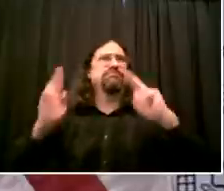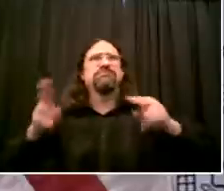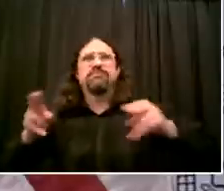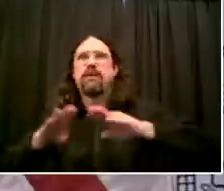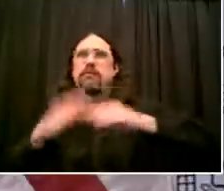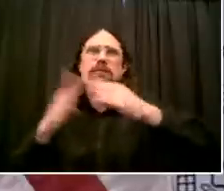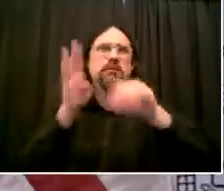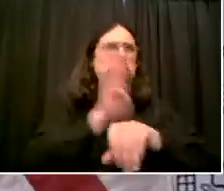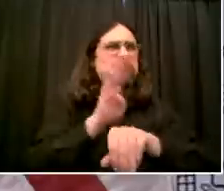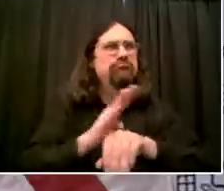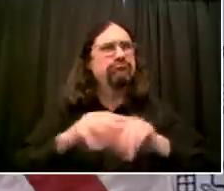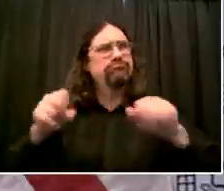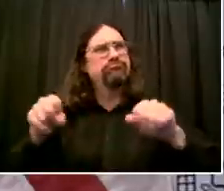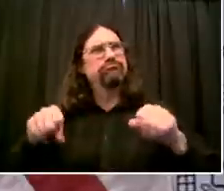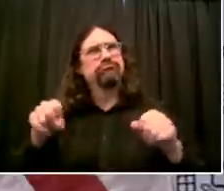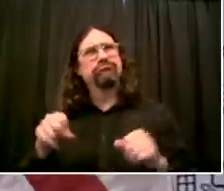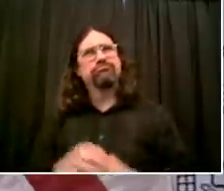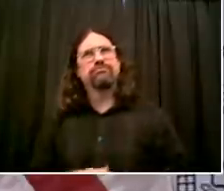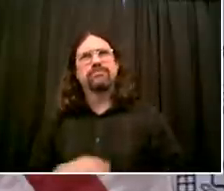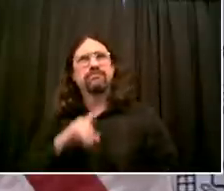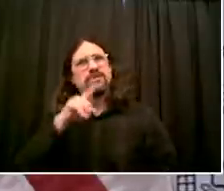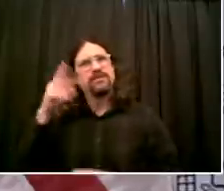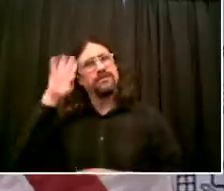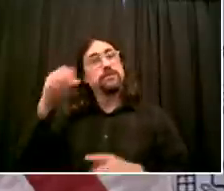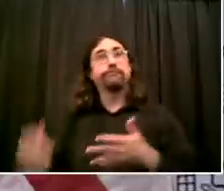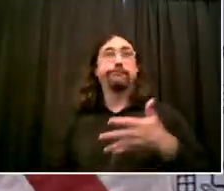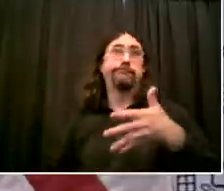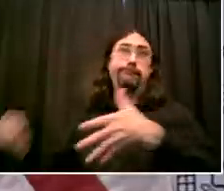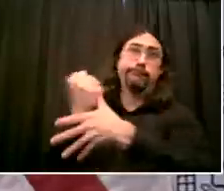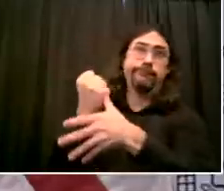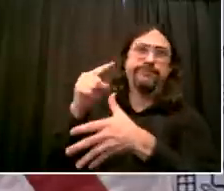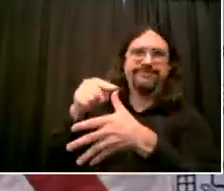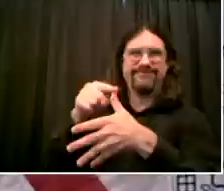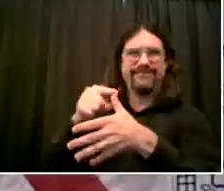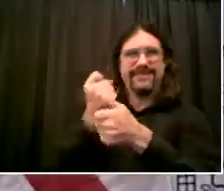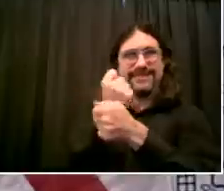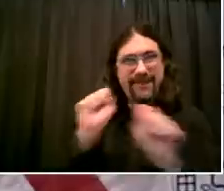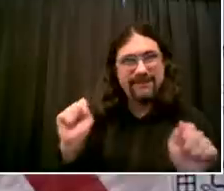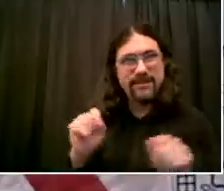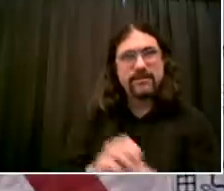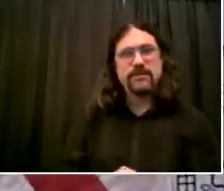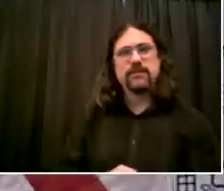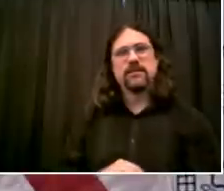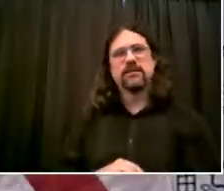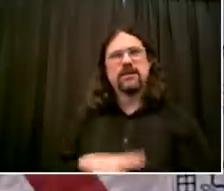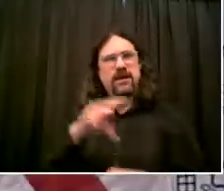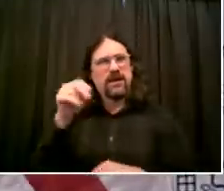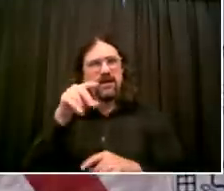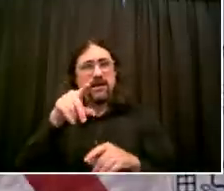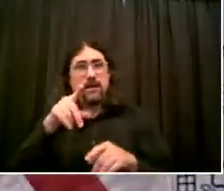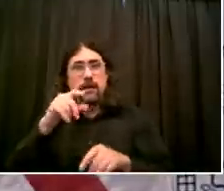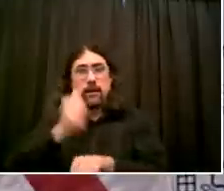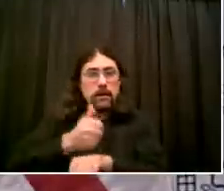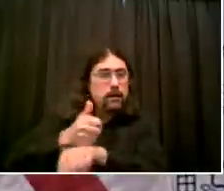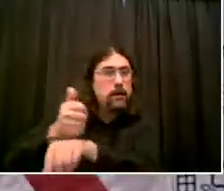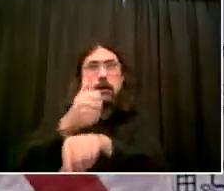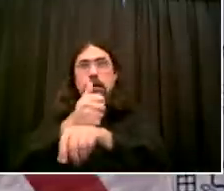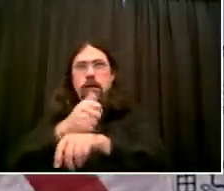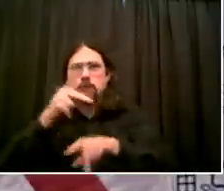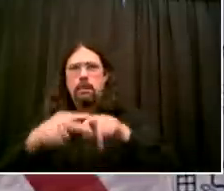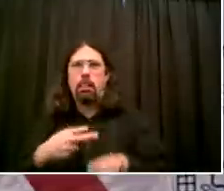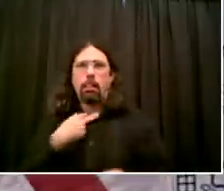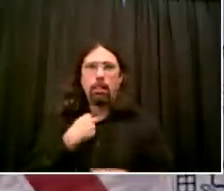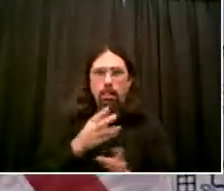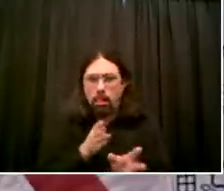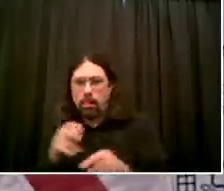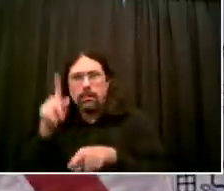the sidewalk or something, then there won't be as much gratitude. So I actually think it is very much in the restaurant owner's interest to just follow the rules. They're very straightforward.